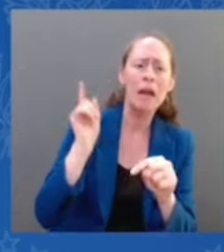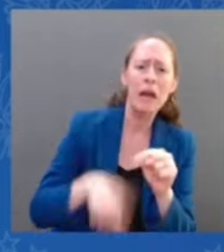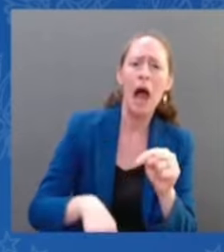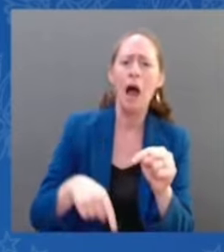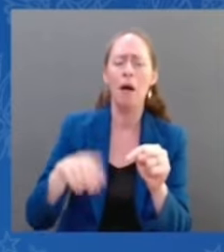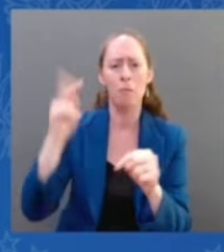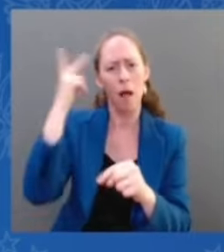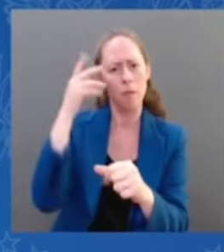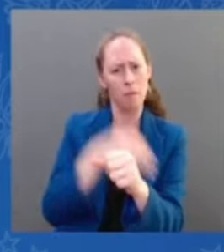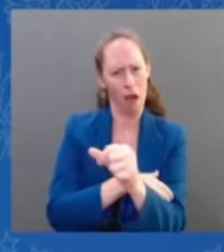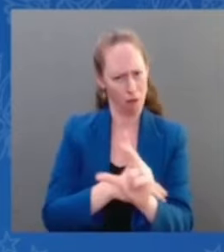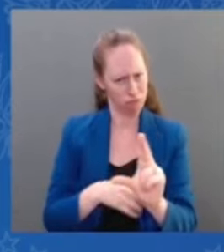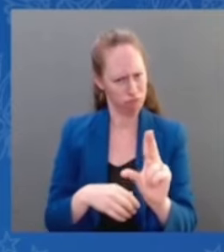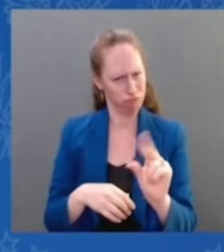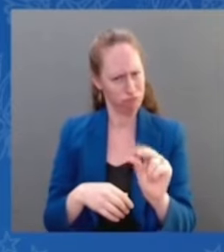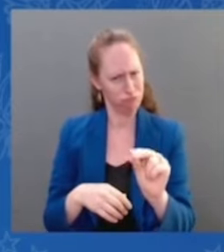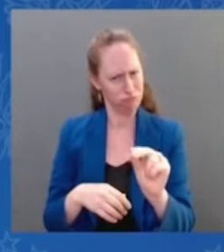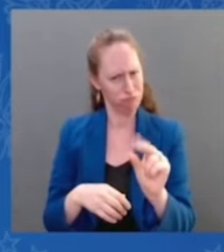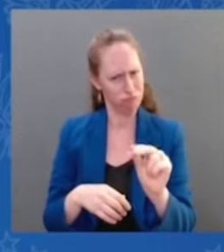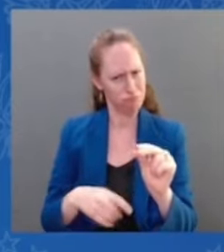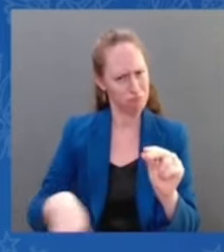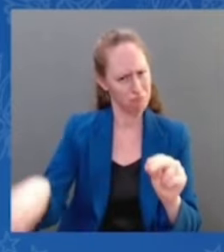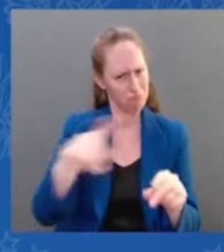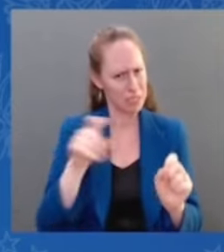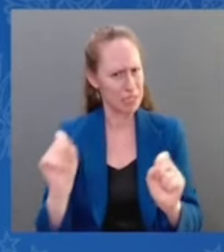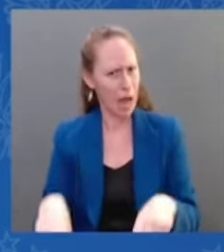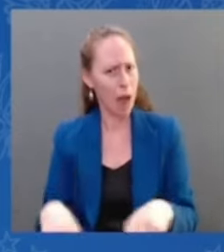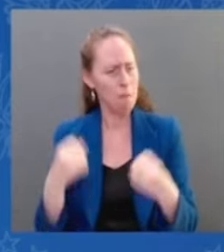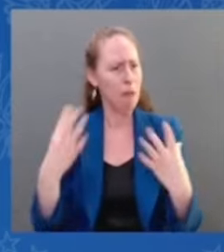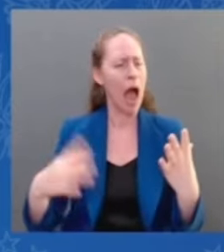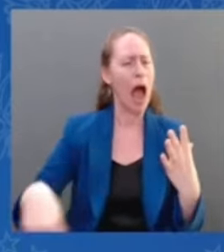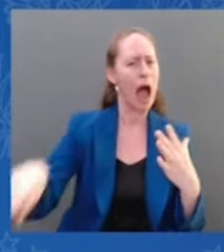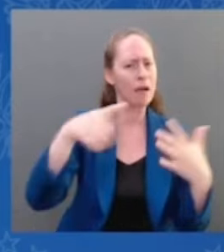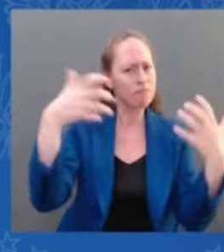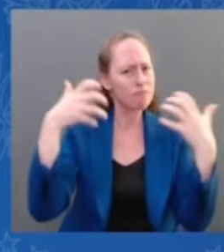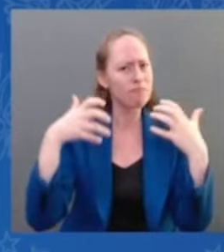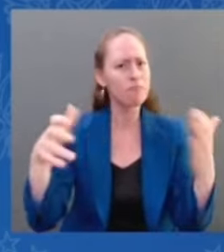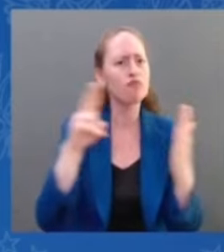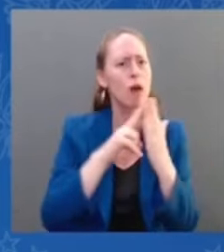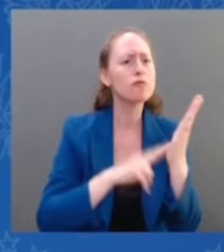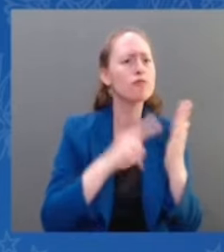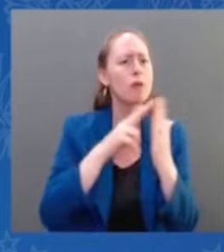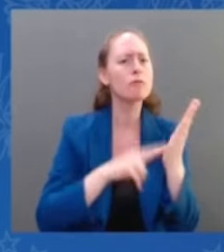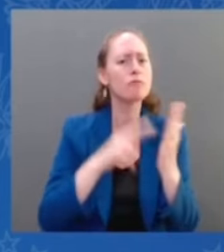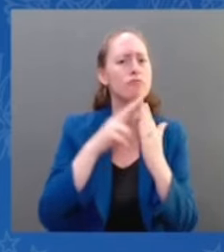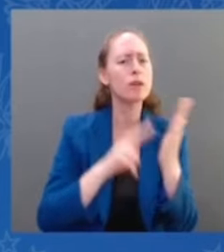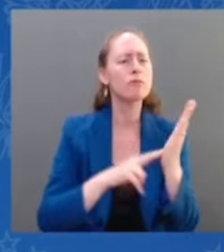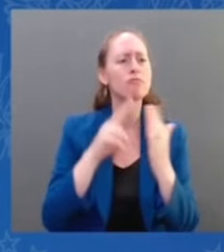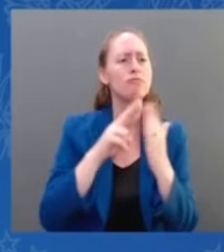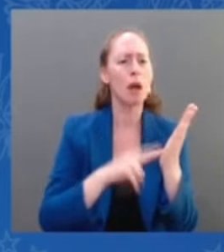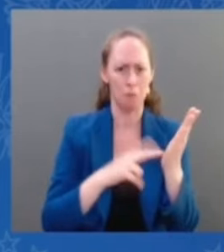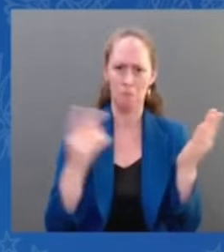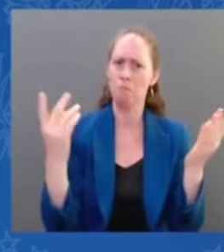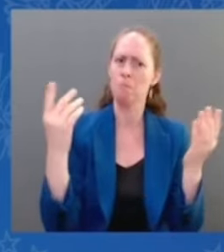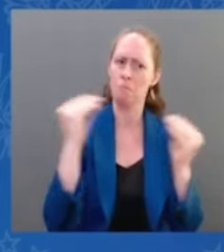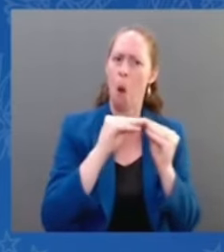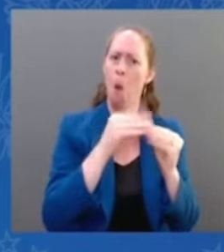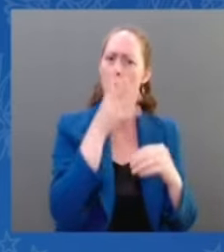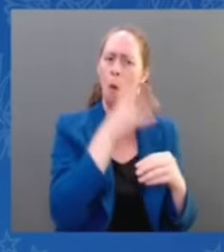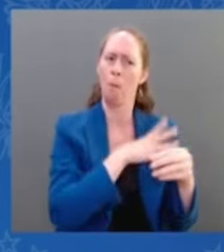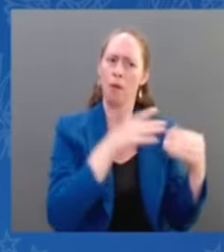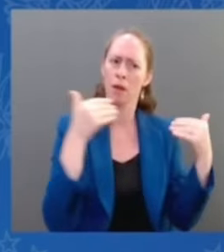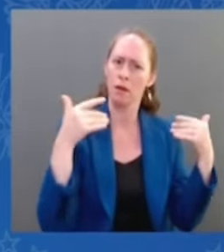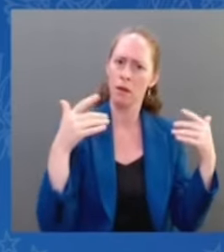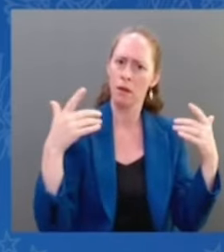than the percentage of the men who do so. End of quote. Repeat the line. Women are not without electoral and or